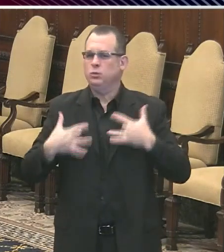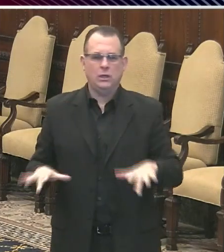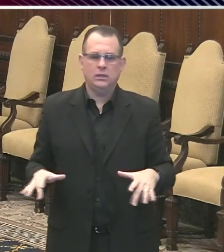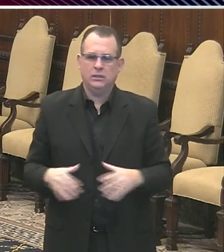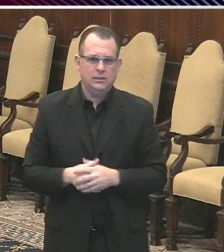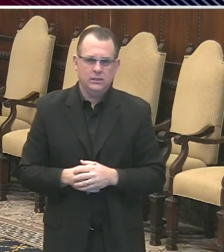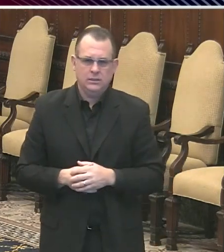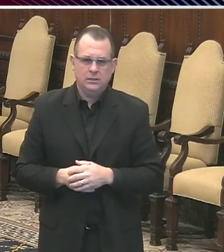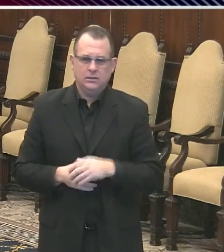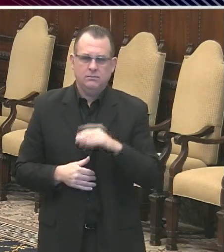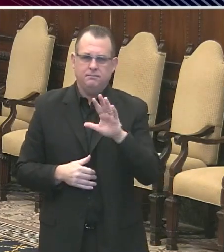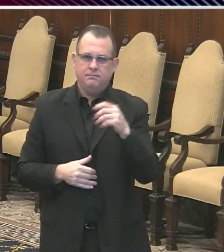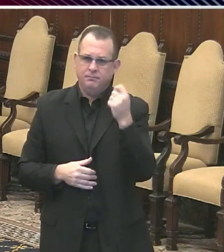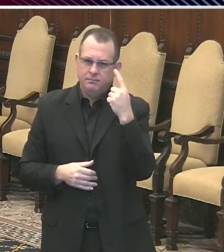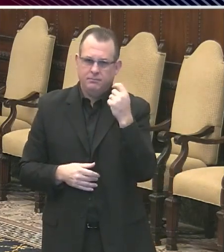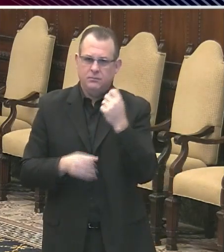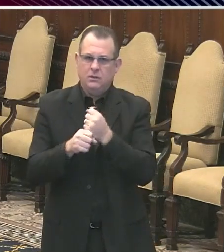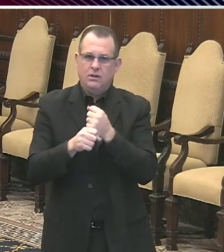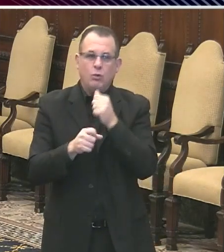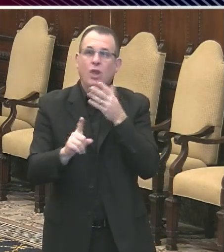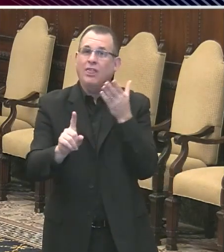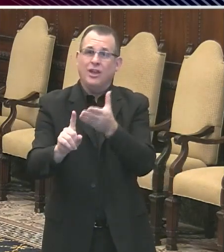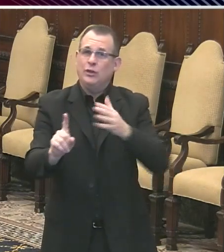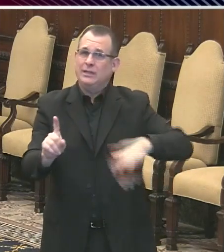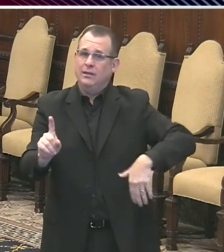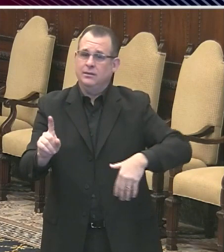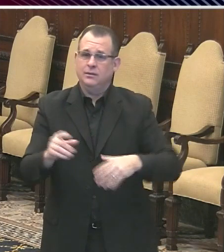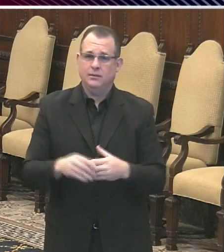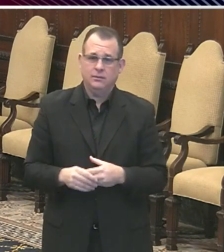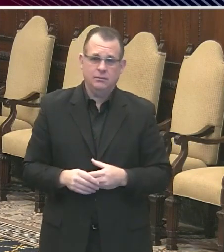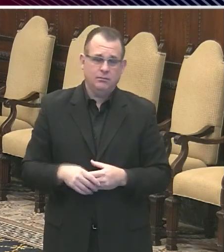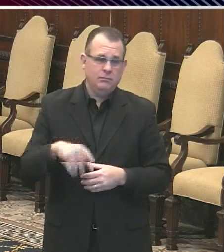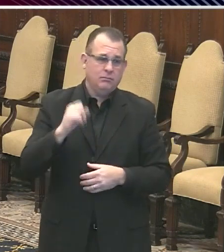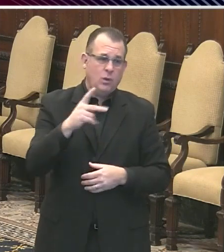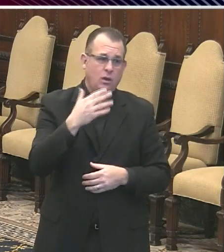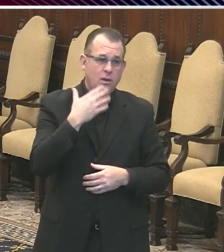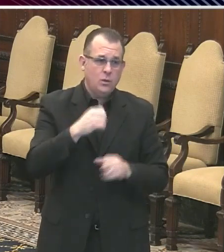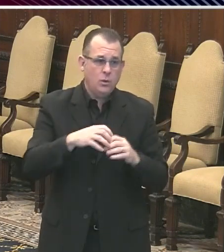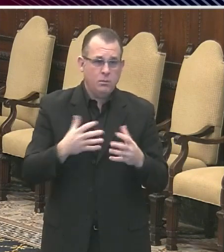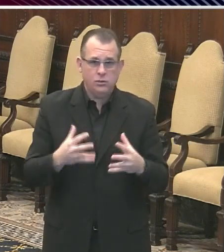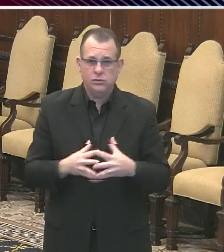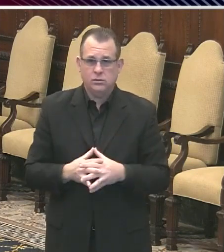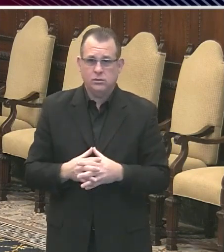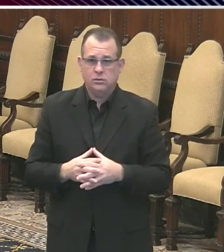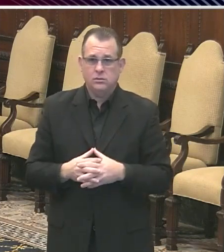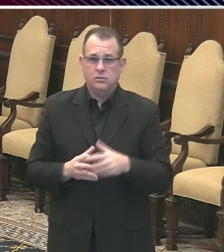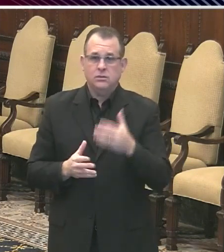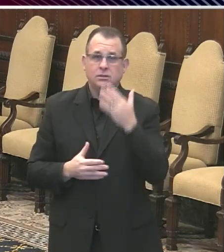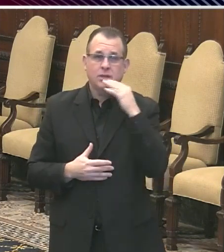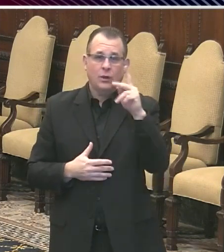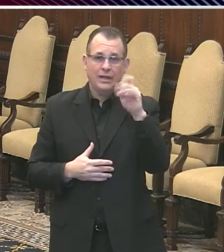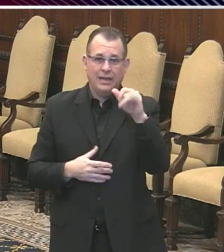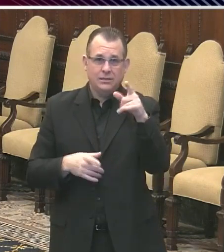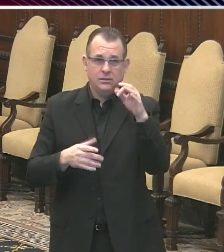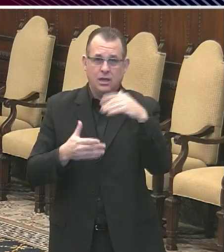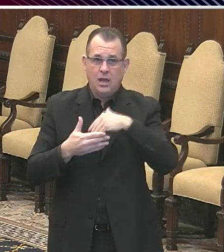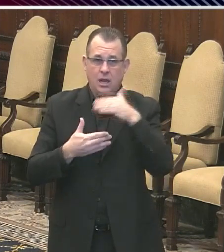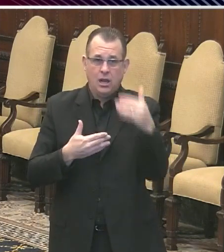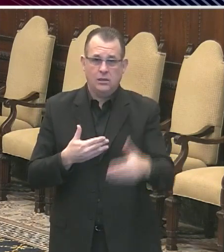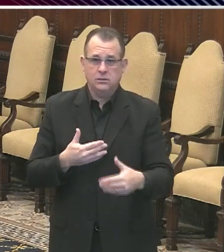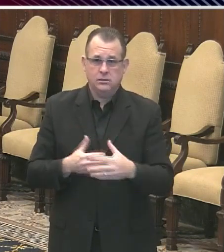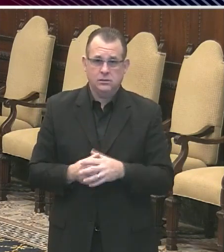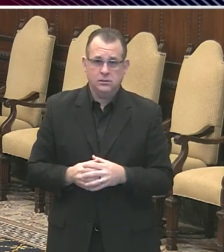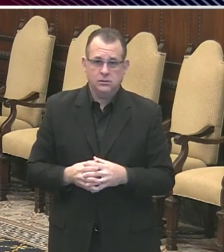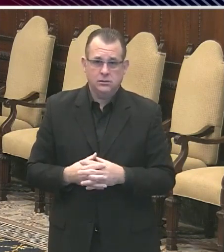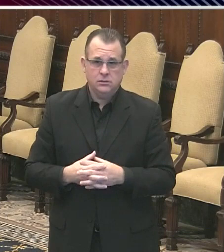safe levels, but I can tell you it's not there now. Alrighty. Thanks so much. Thanks, Kennedy. And next, we have